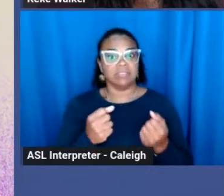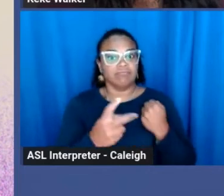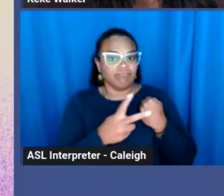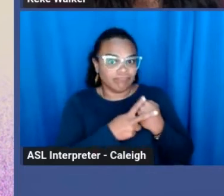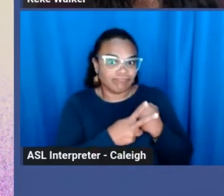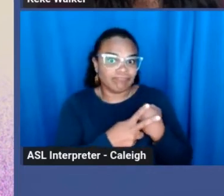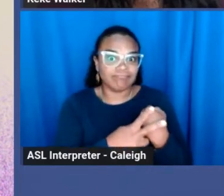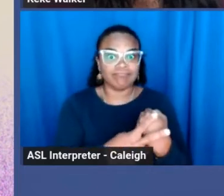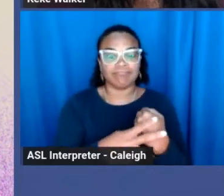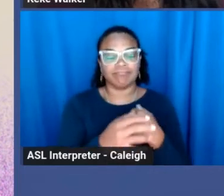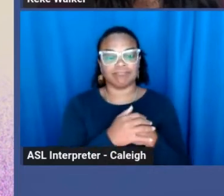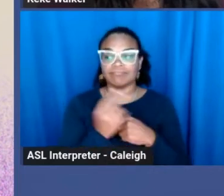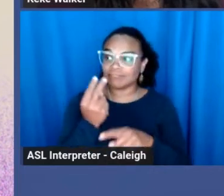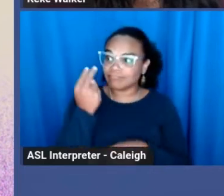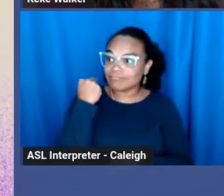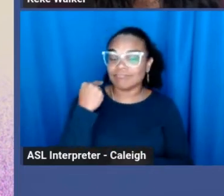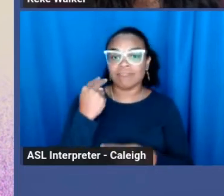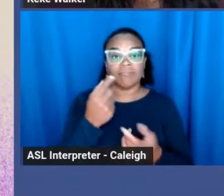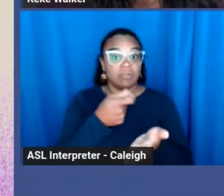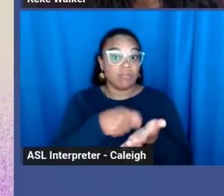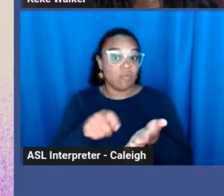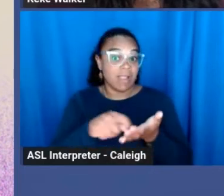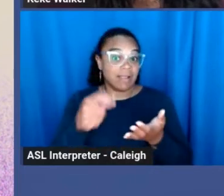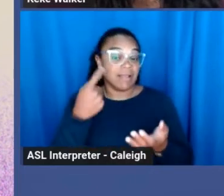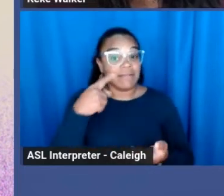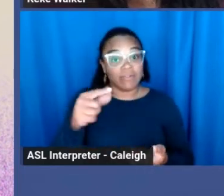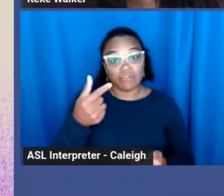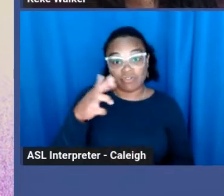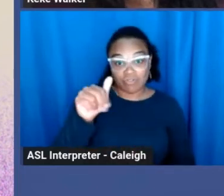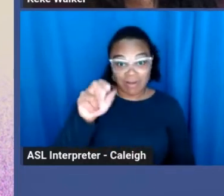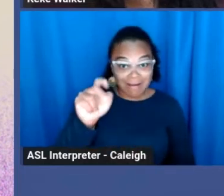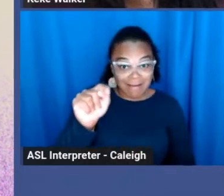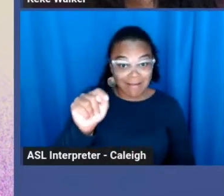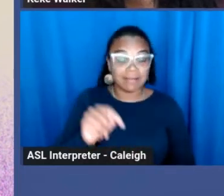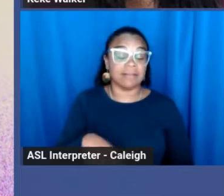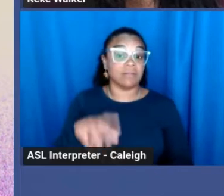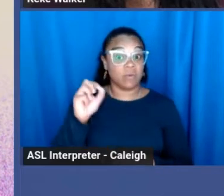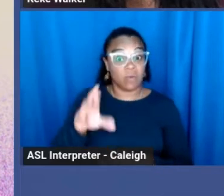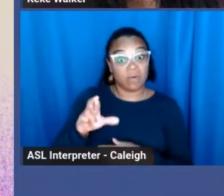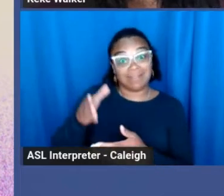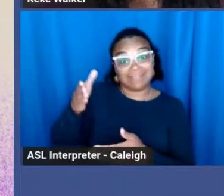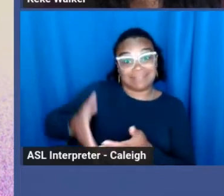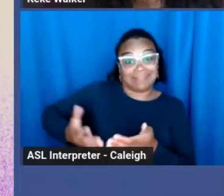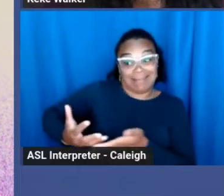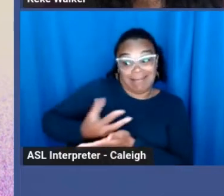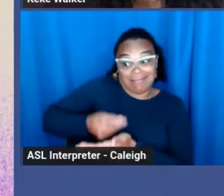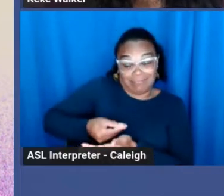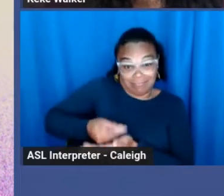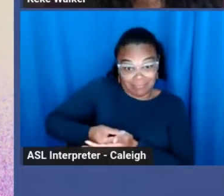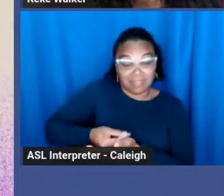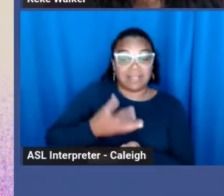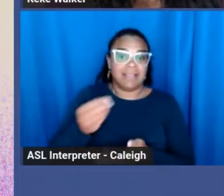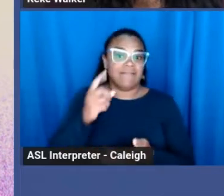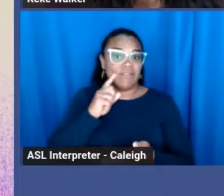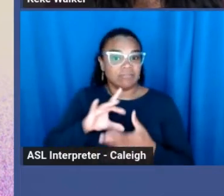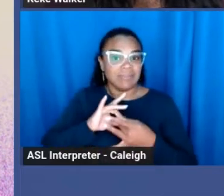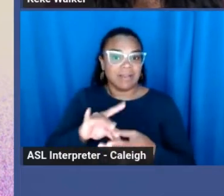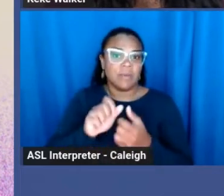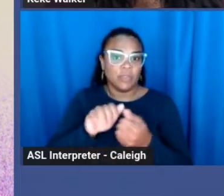archival, grant writing, as a side hustle, and for community connection.